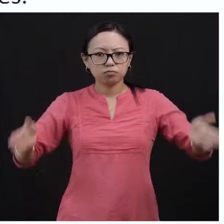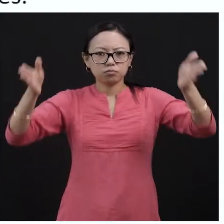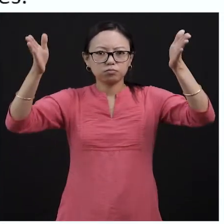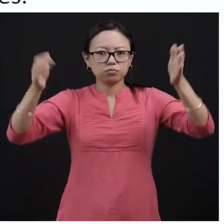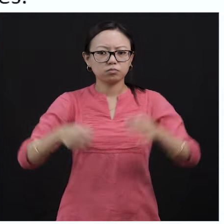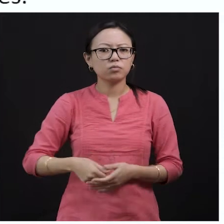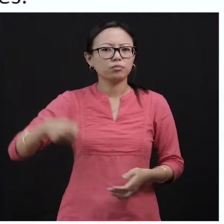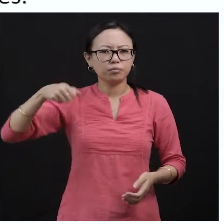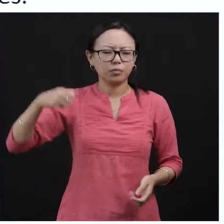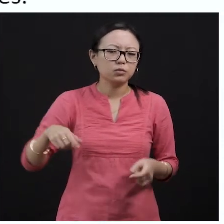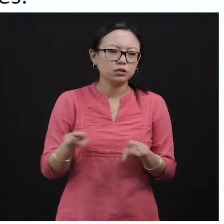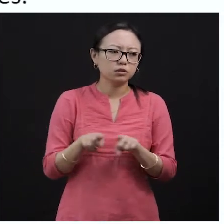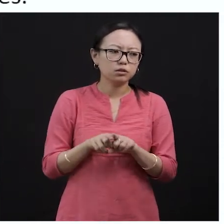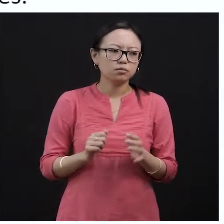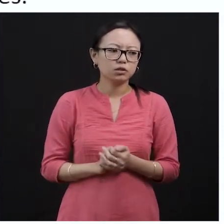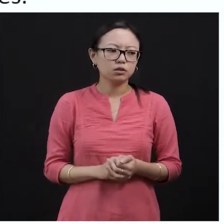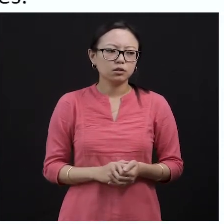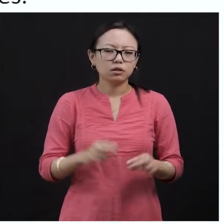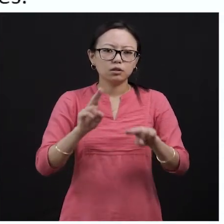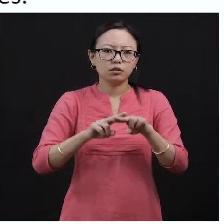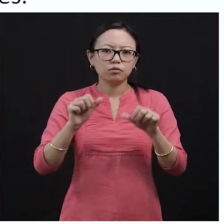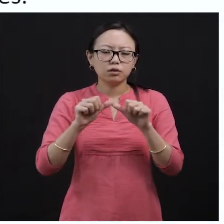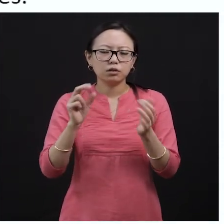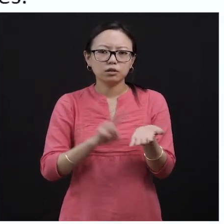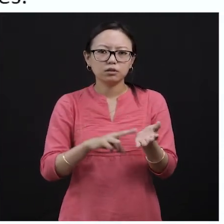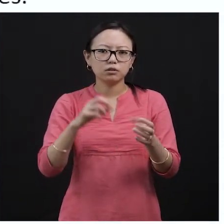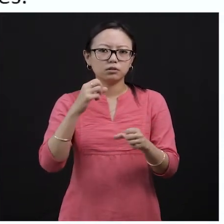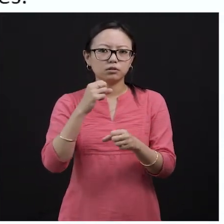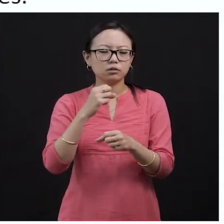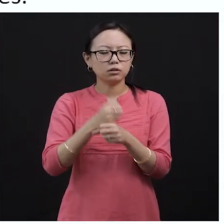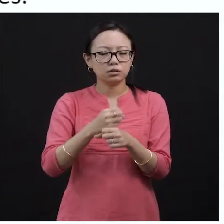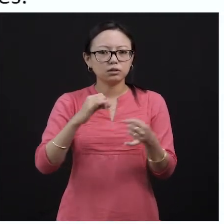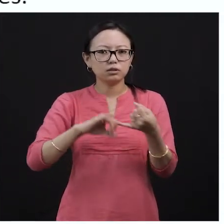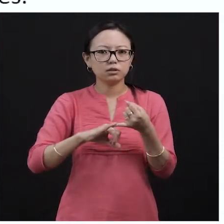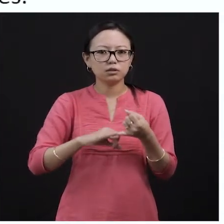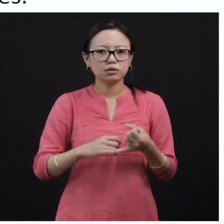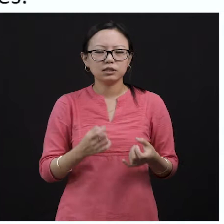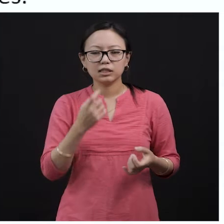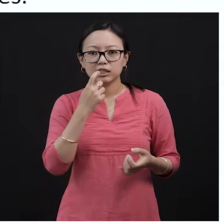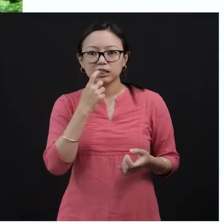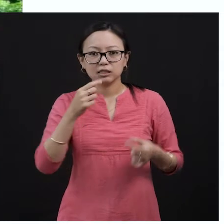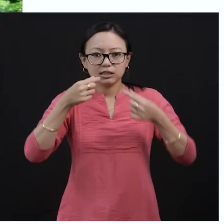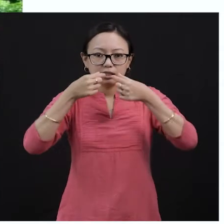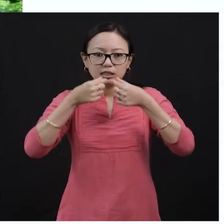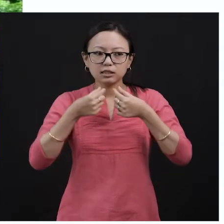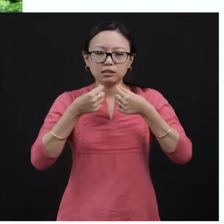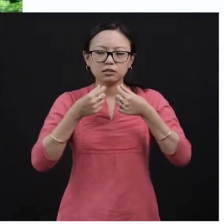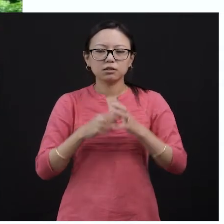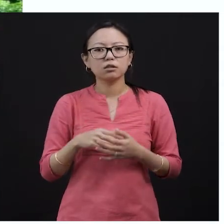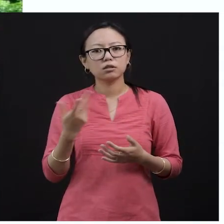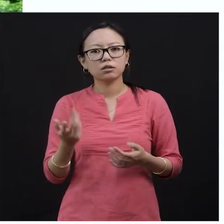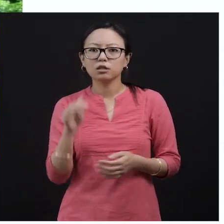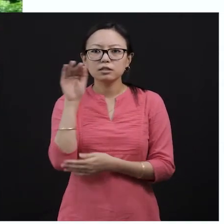of a snake or a dog. Fangs. Long sharp teeth of a snake or a dog.